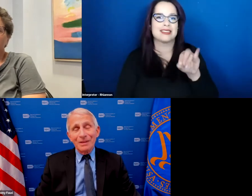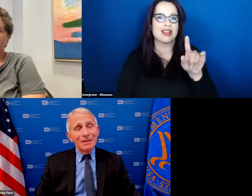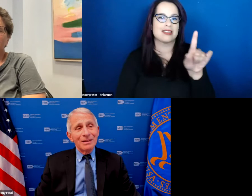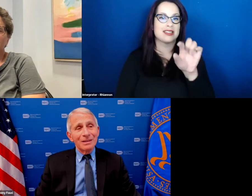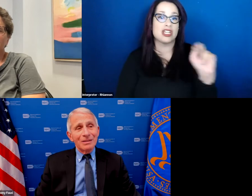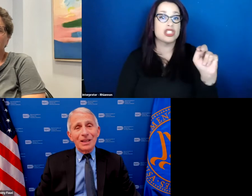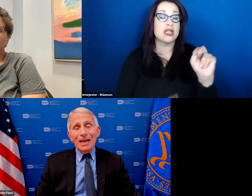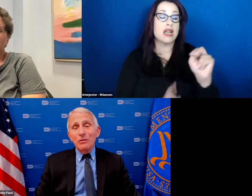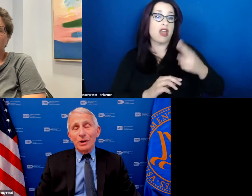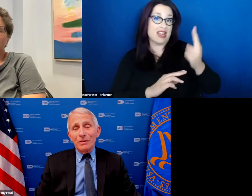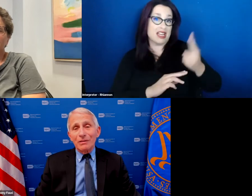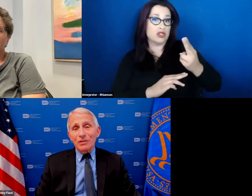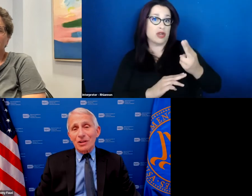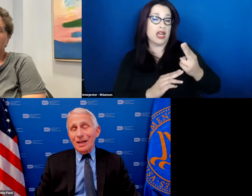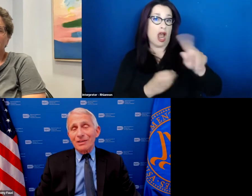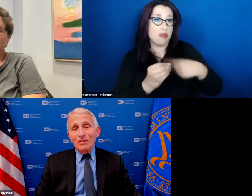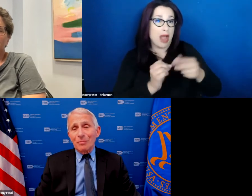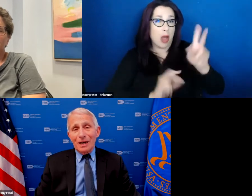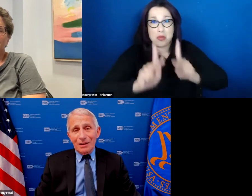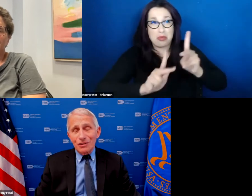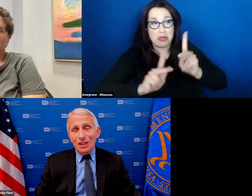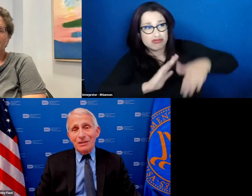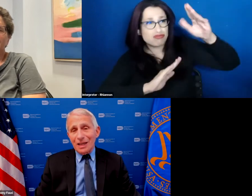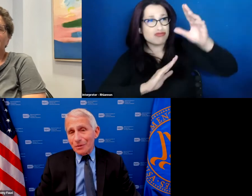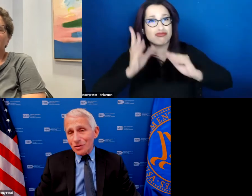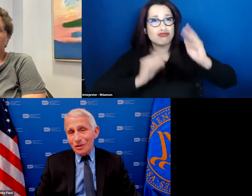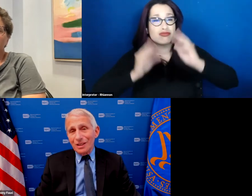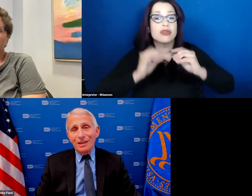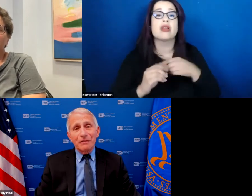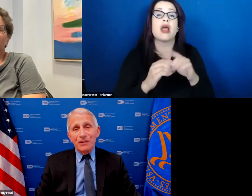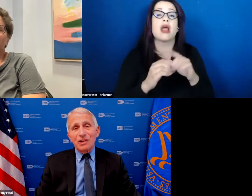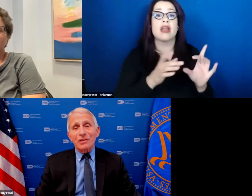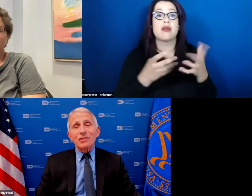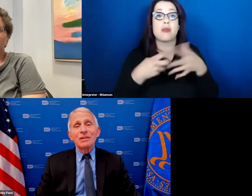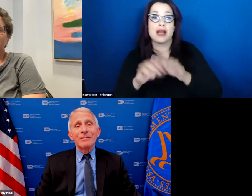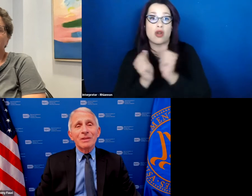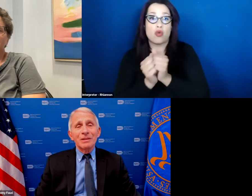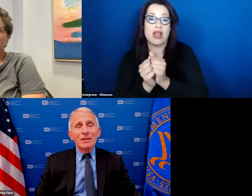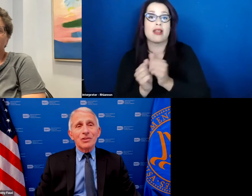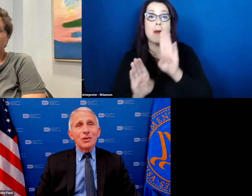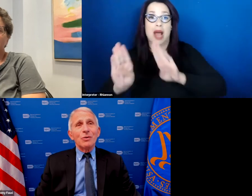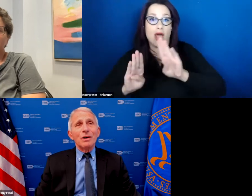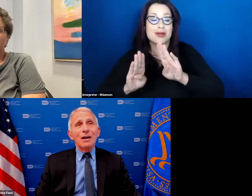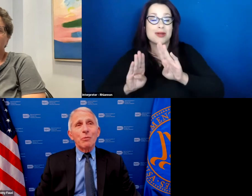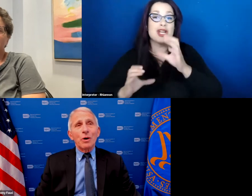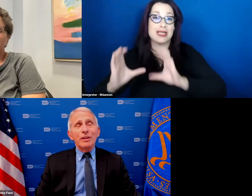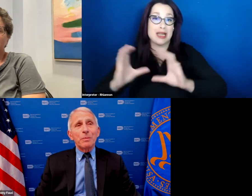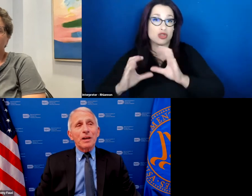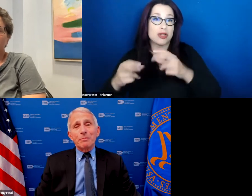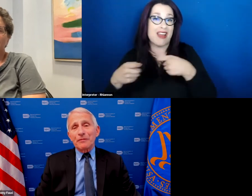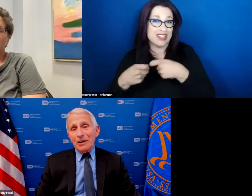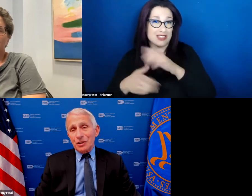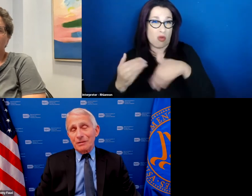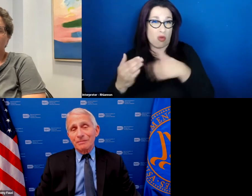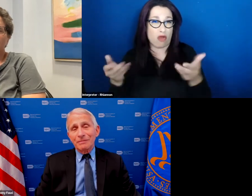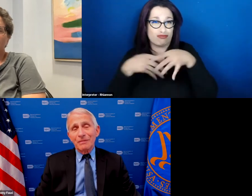together with the science of biology and chemistry and physics so i wanted to pick